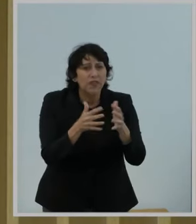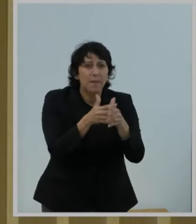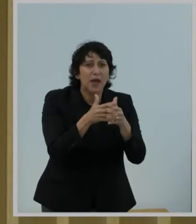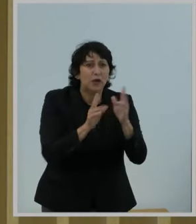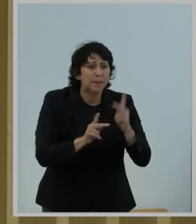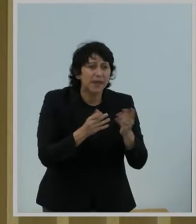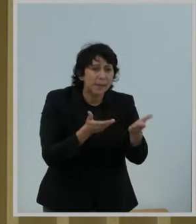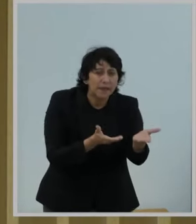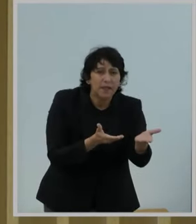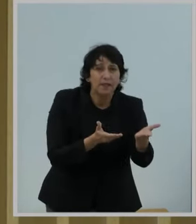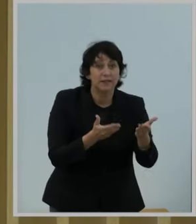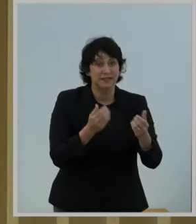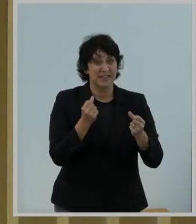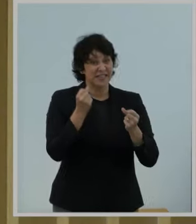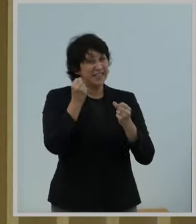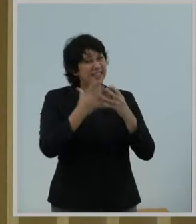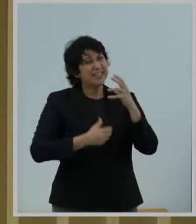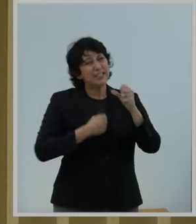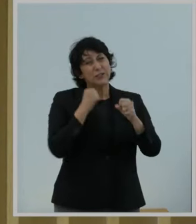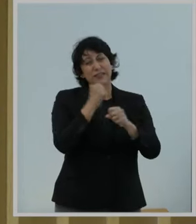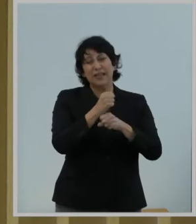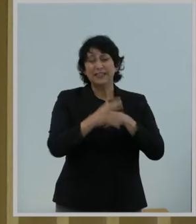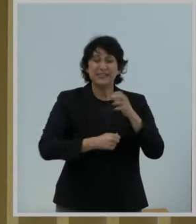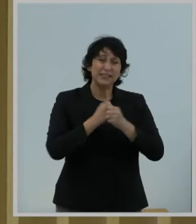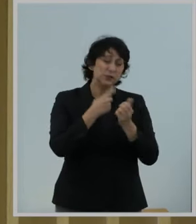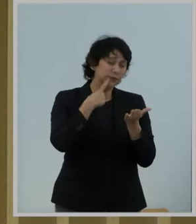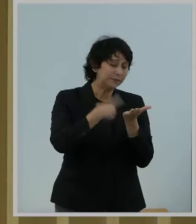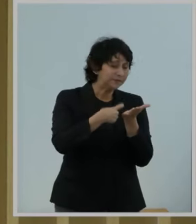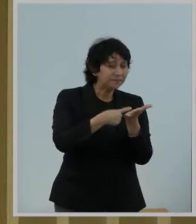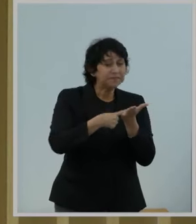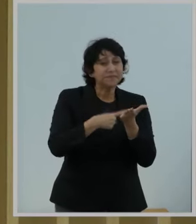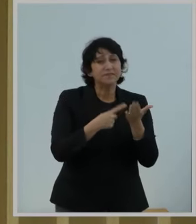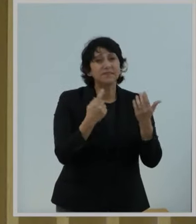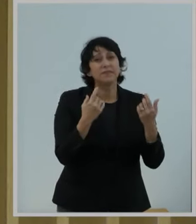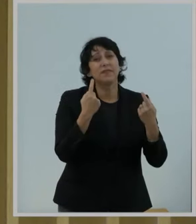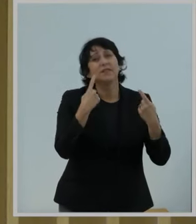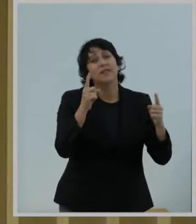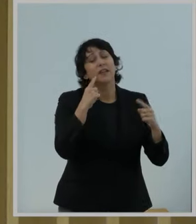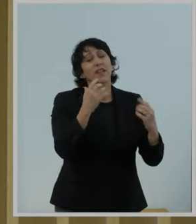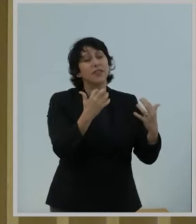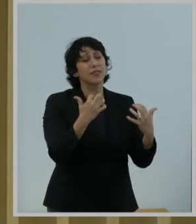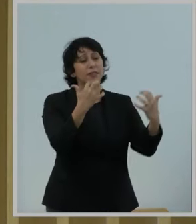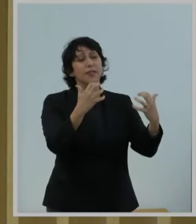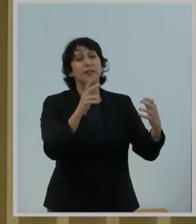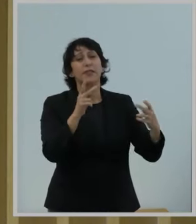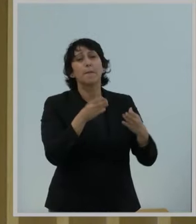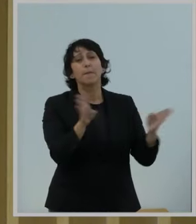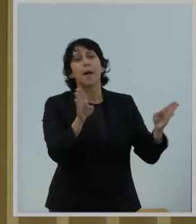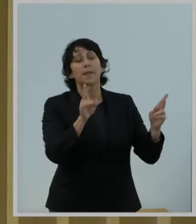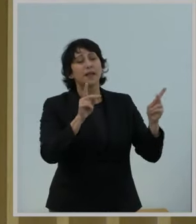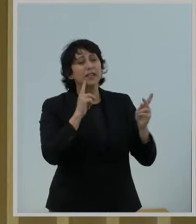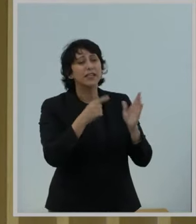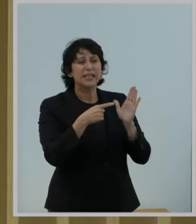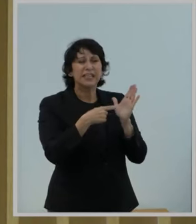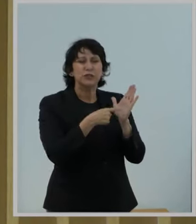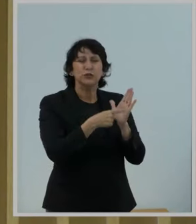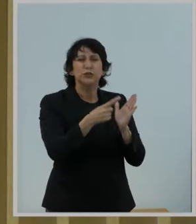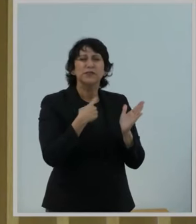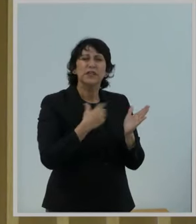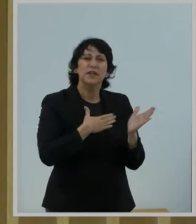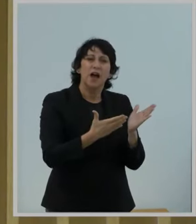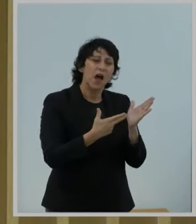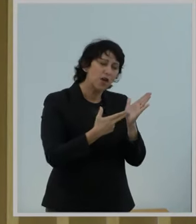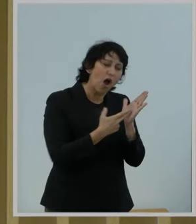Years into this discussion, the public deserves an honest debate about the future of Internet regulation,